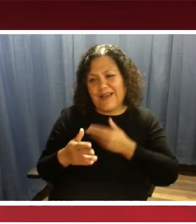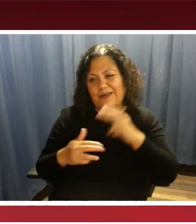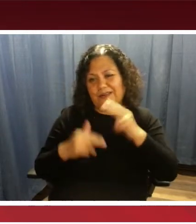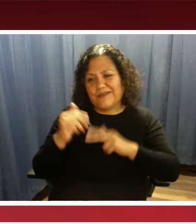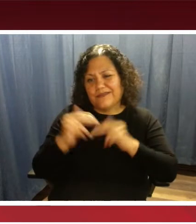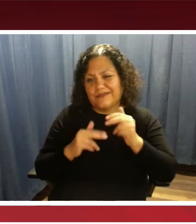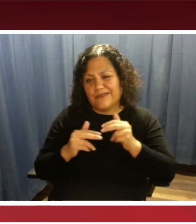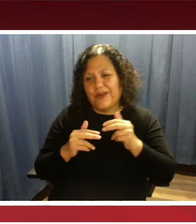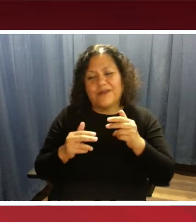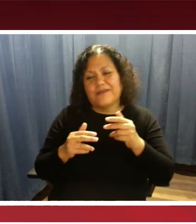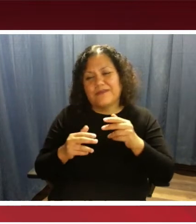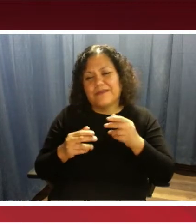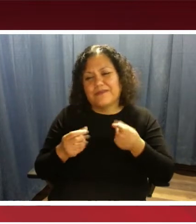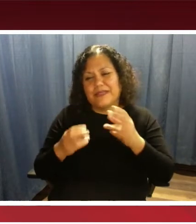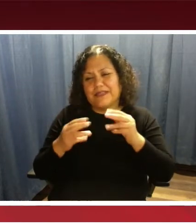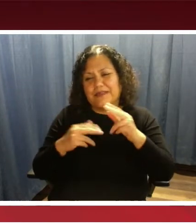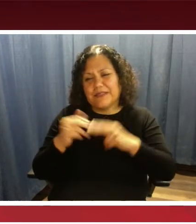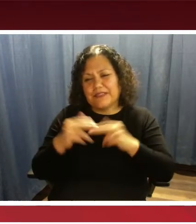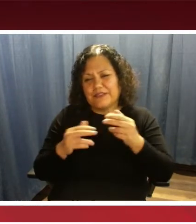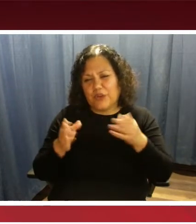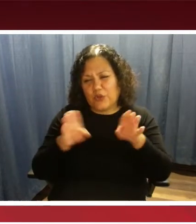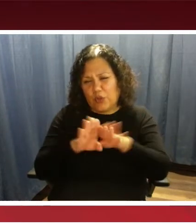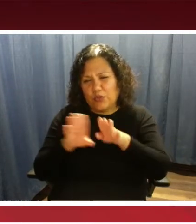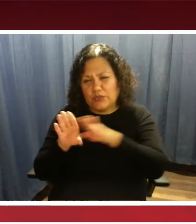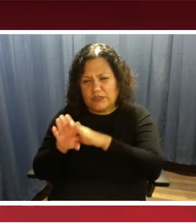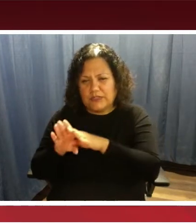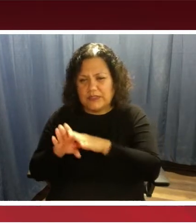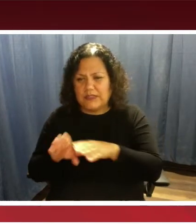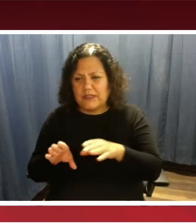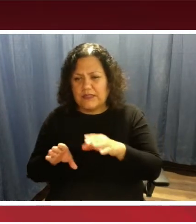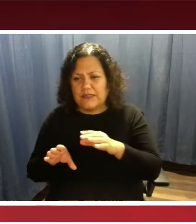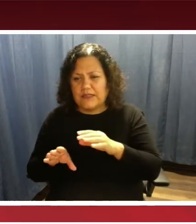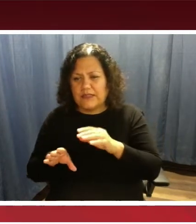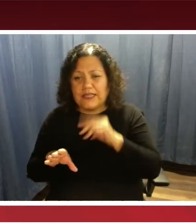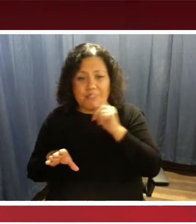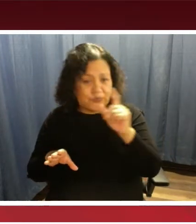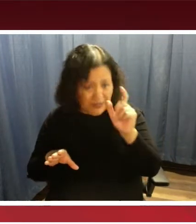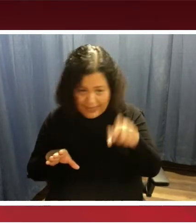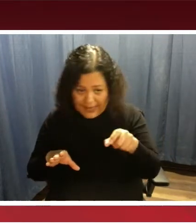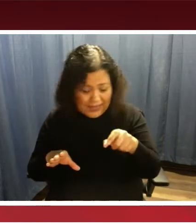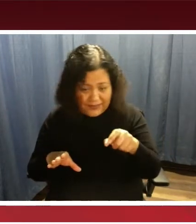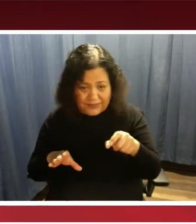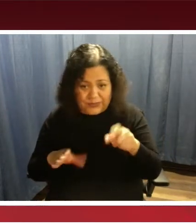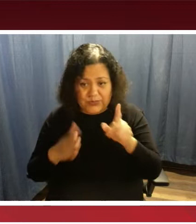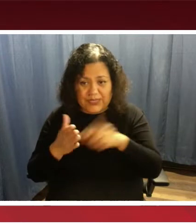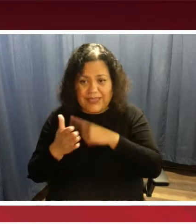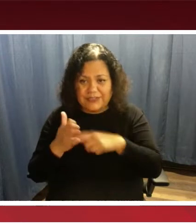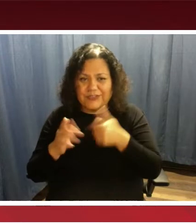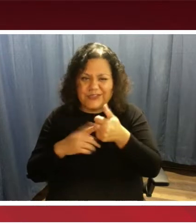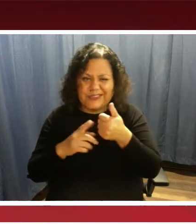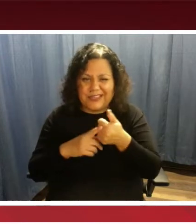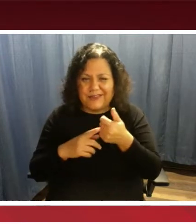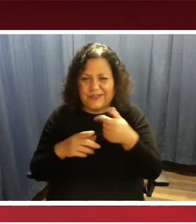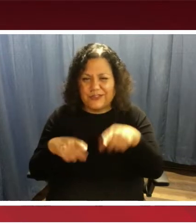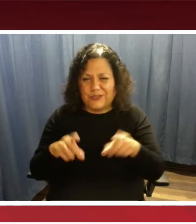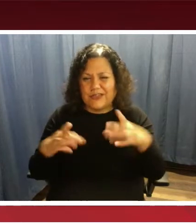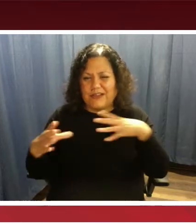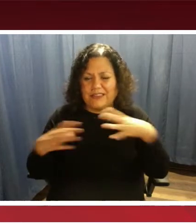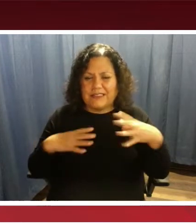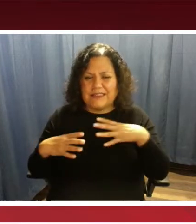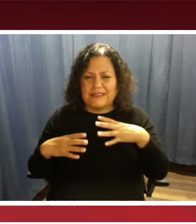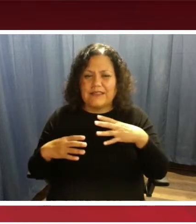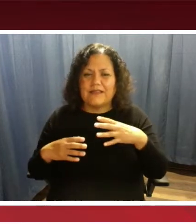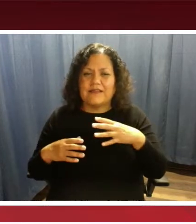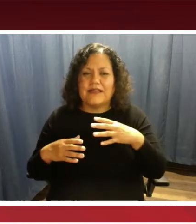you don't have to cancel your subscription service. And the holidays that we normally cancel people's